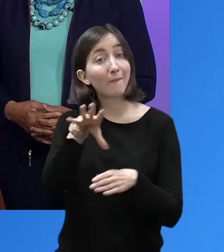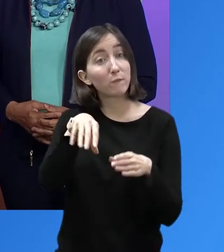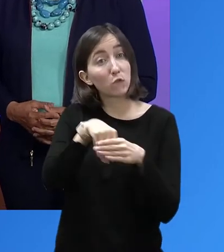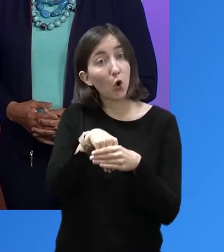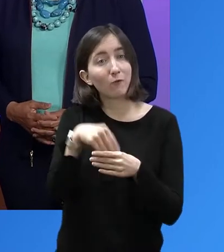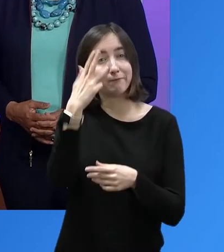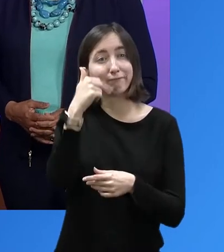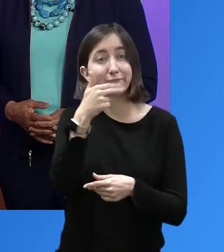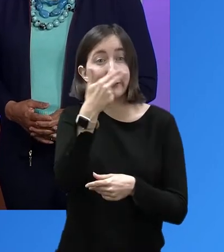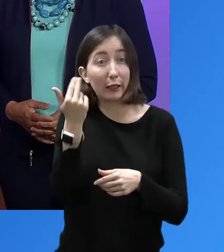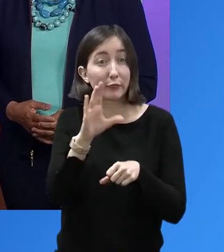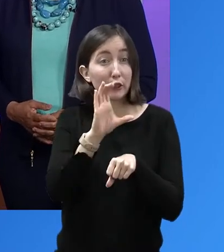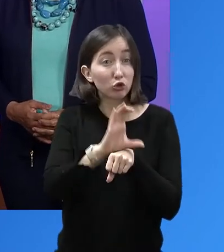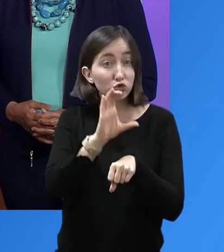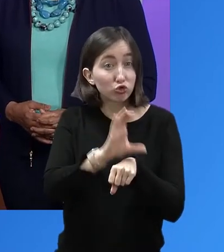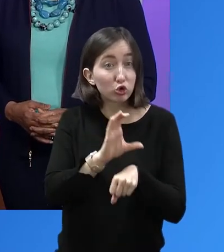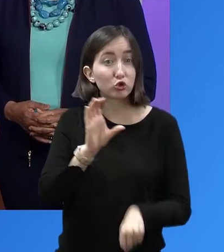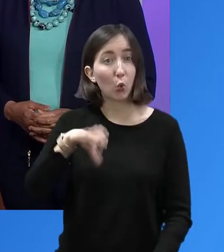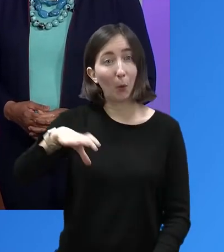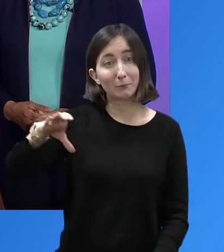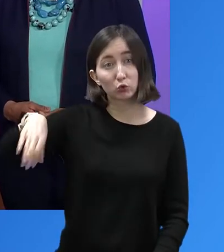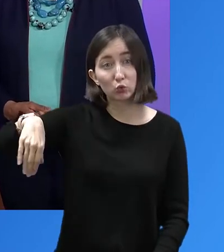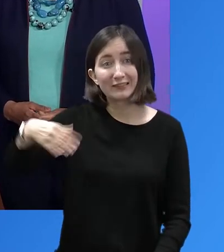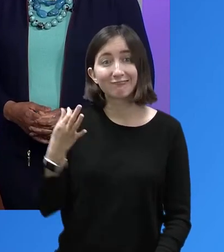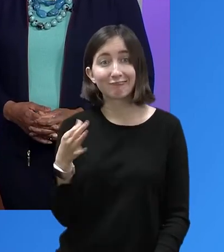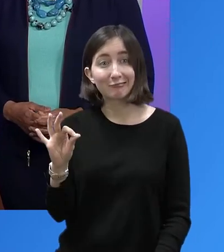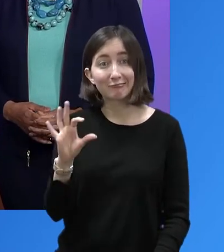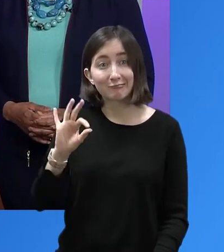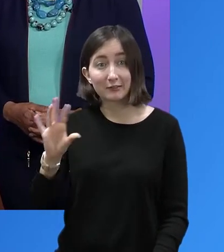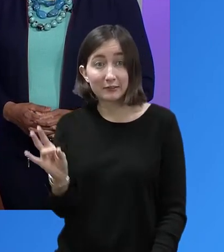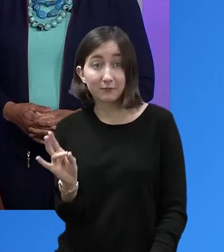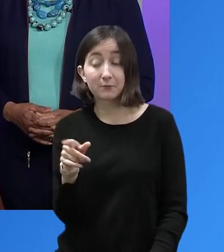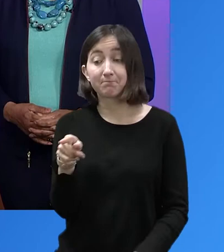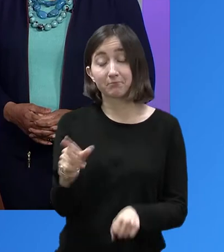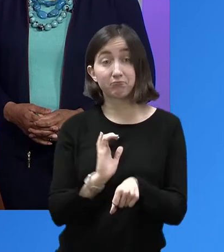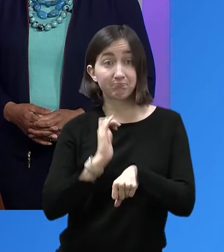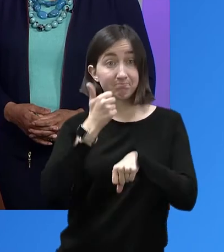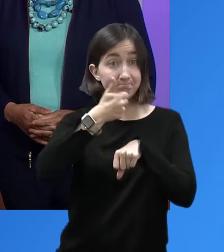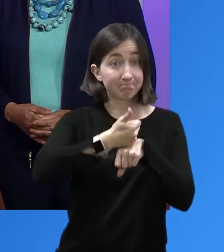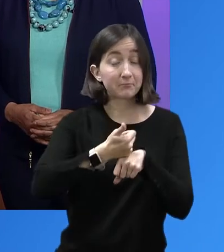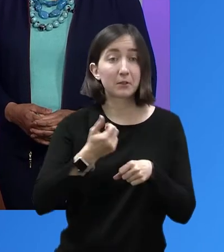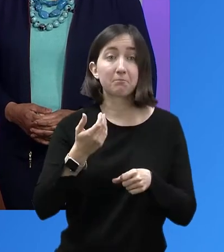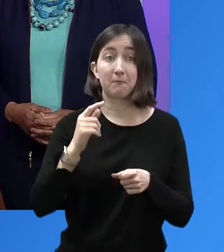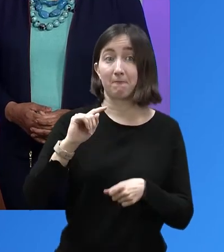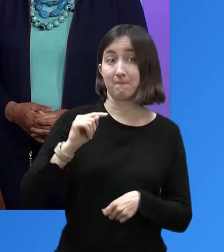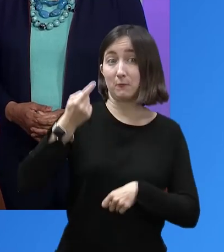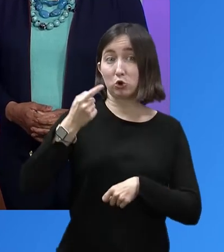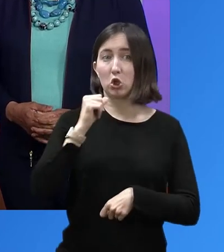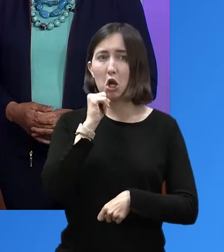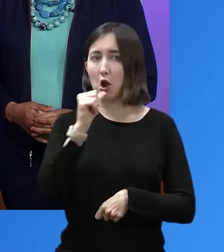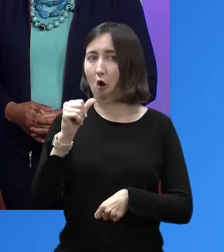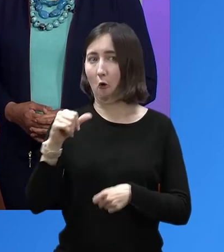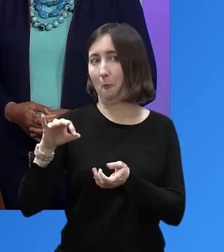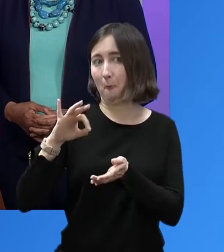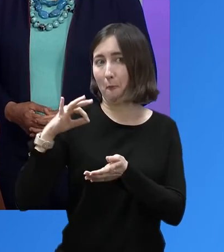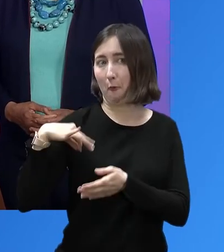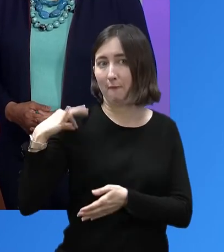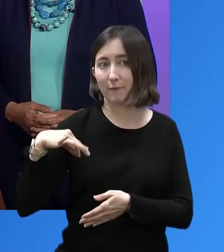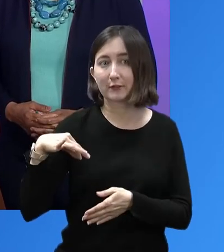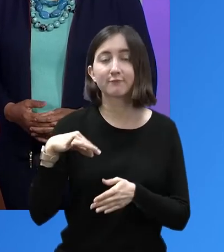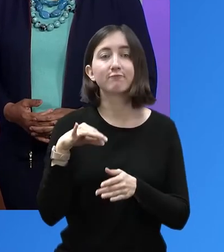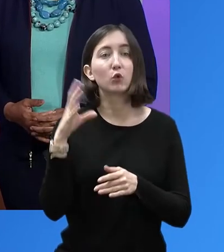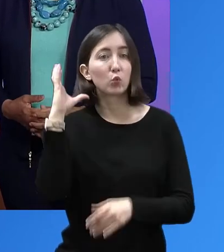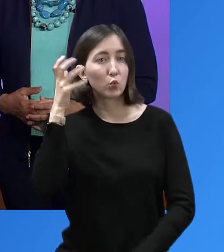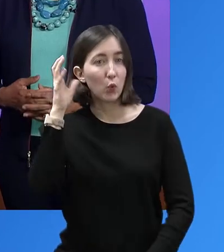There, she helped found the area's first non-profit radio stations, KLUX and KHOY, as well